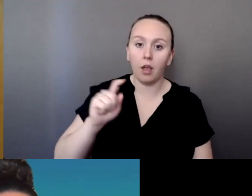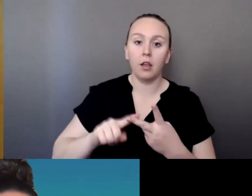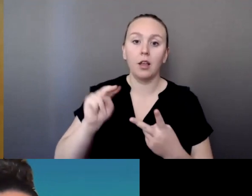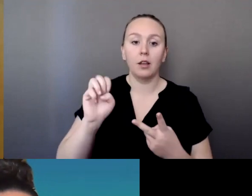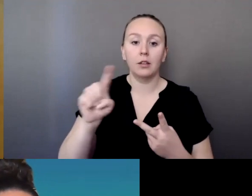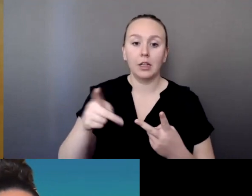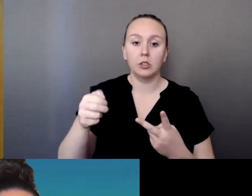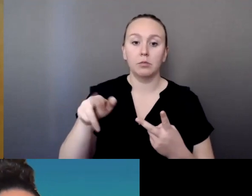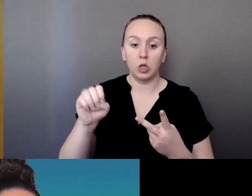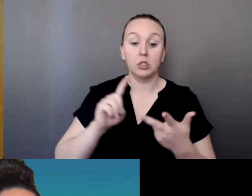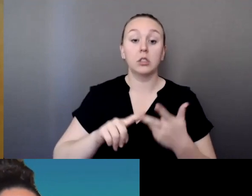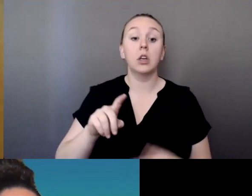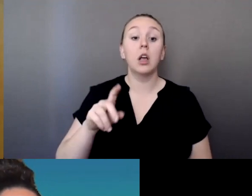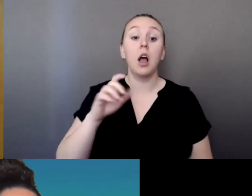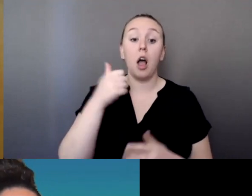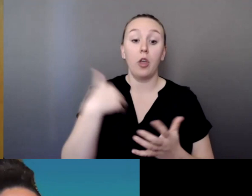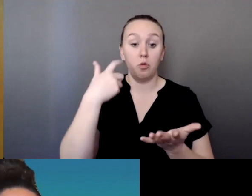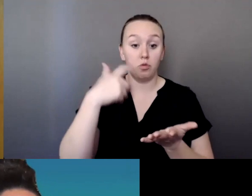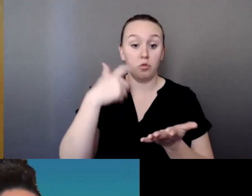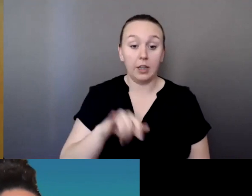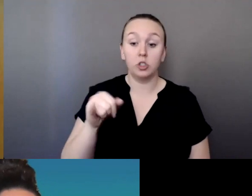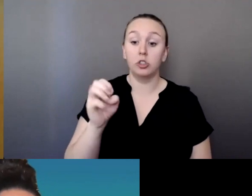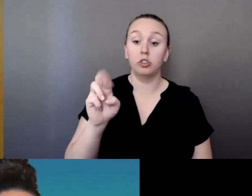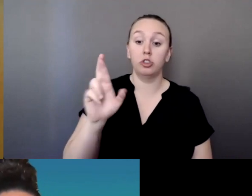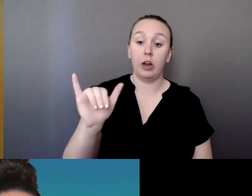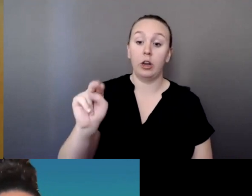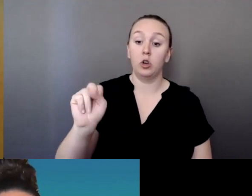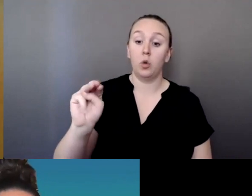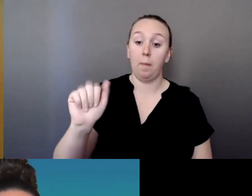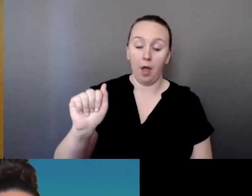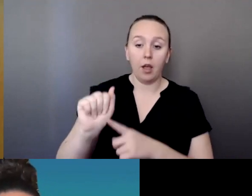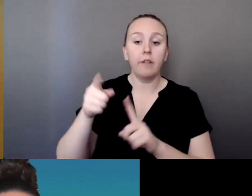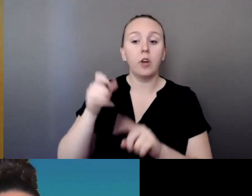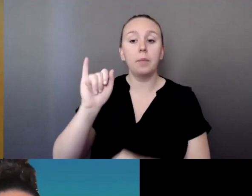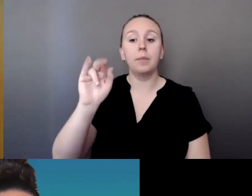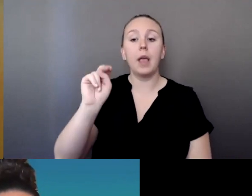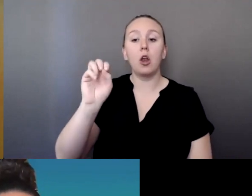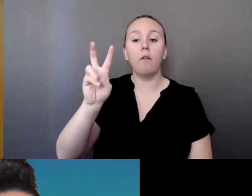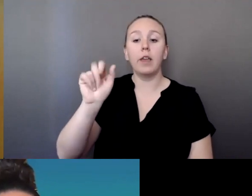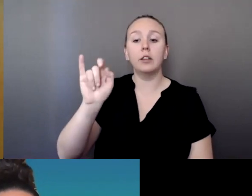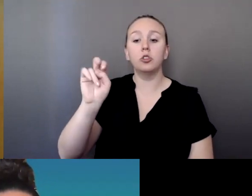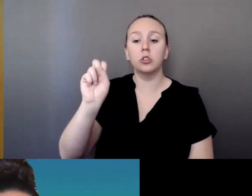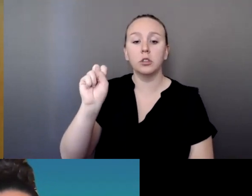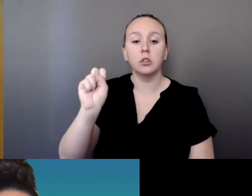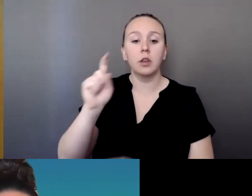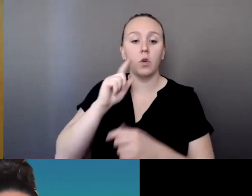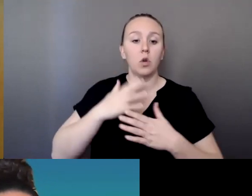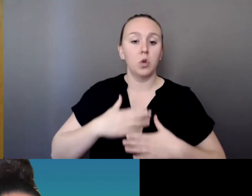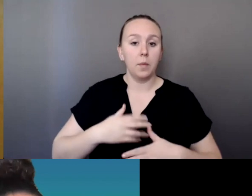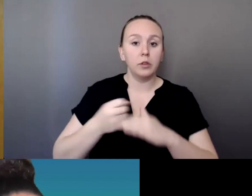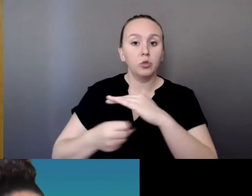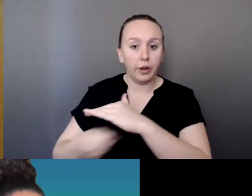Mumma from the Innovations Human Trafficking Organization. So her work in addressing this